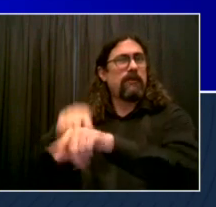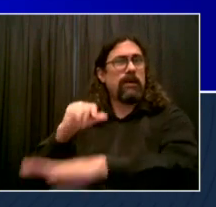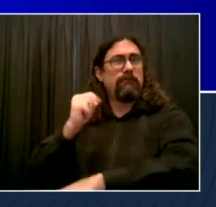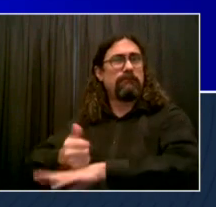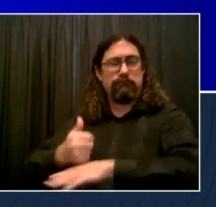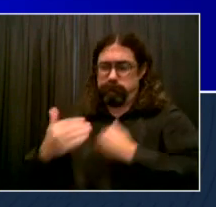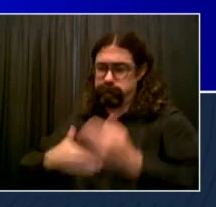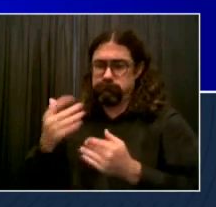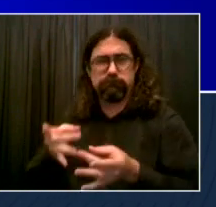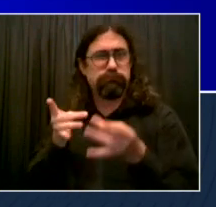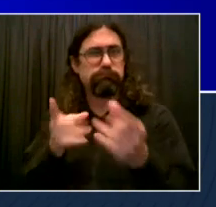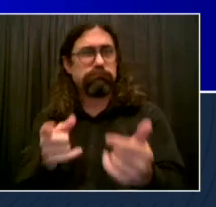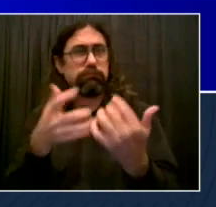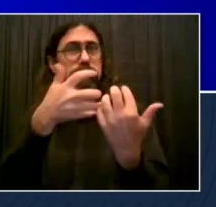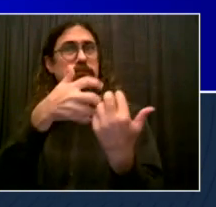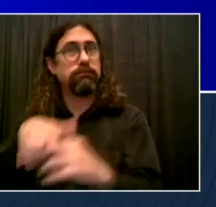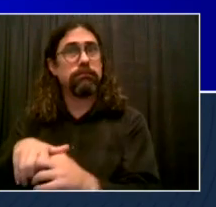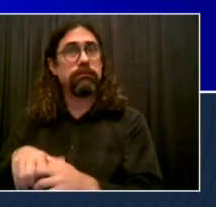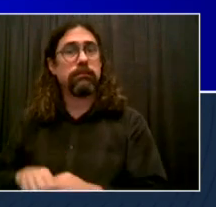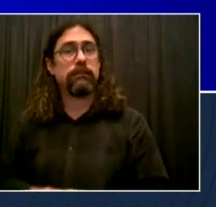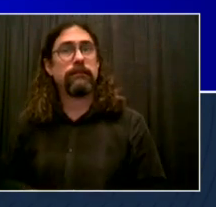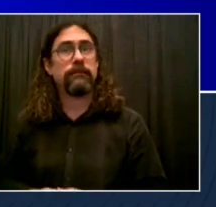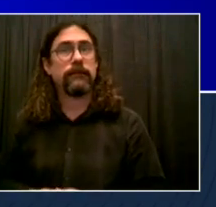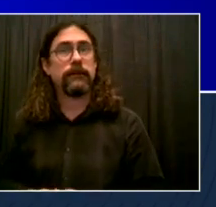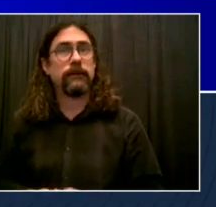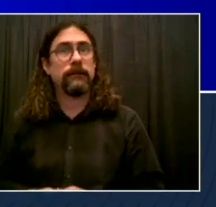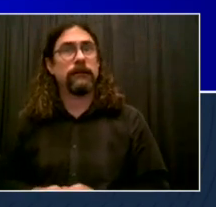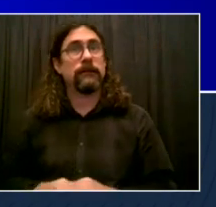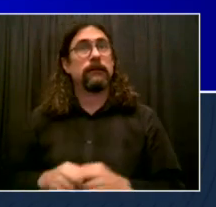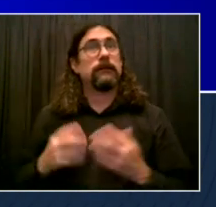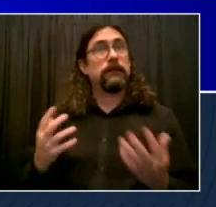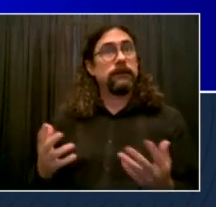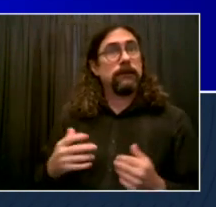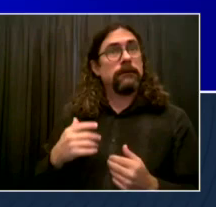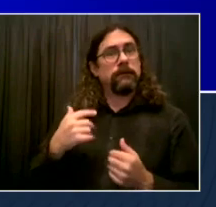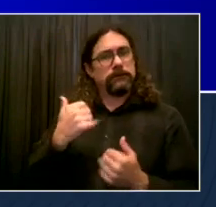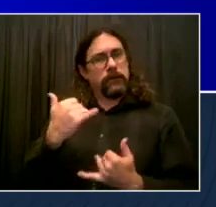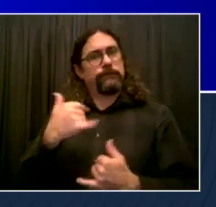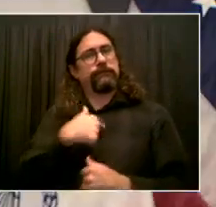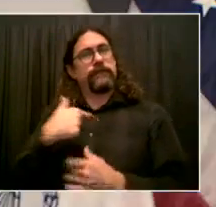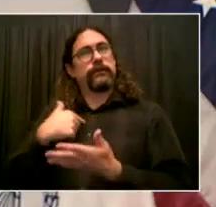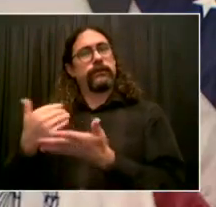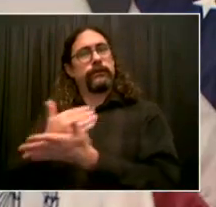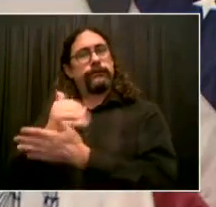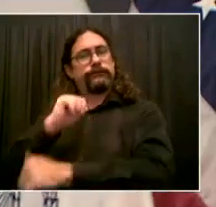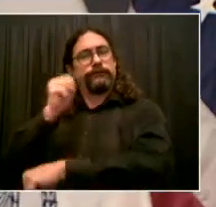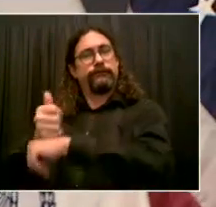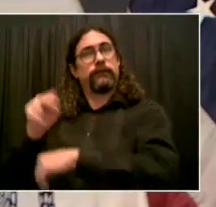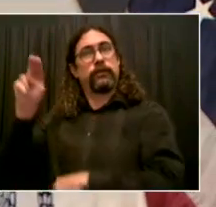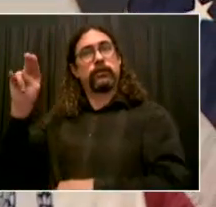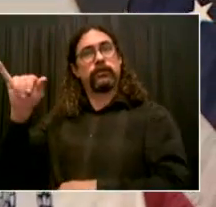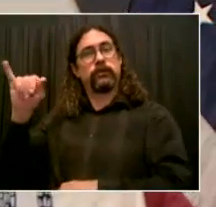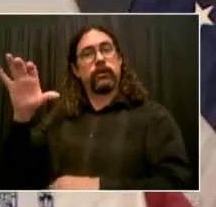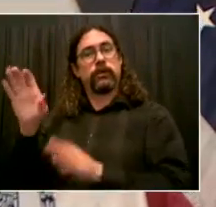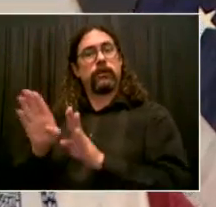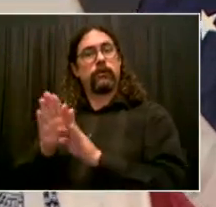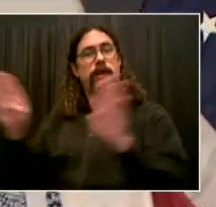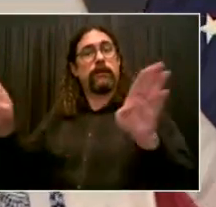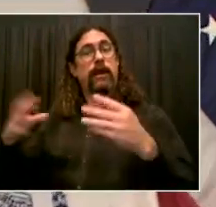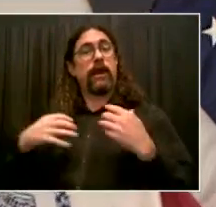New York City Public Health Corps. This is truly revolutionary, but it's something you're going to be seeing more and more of.